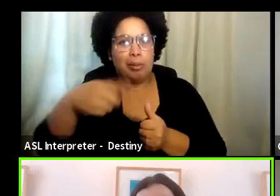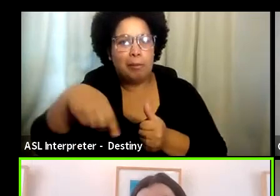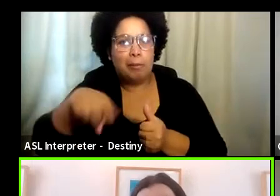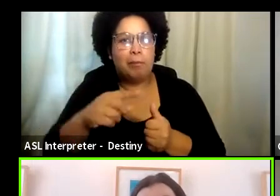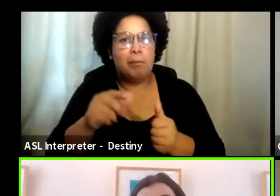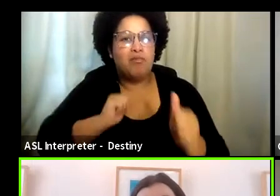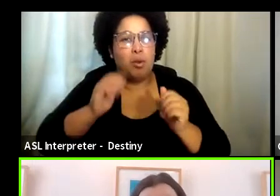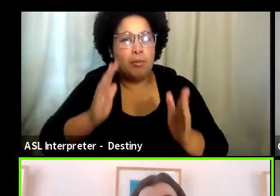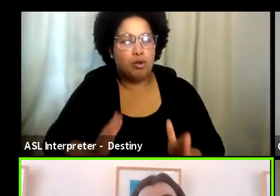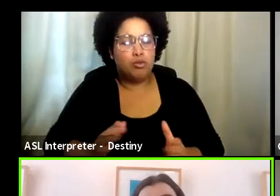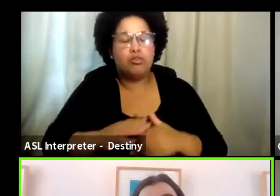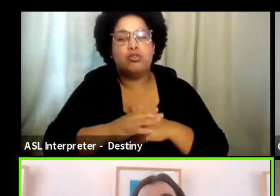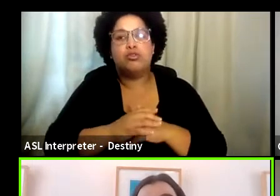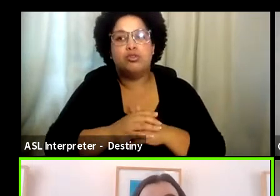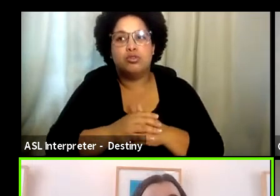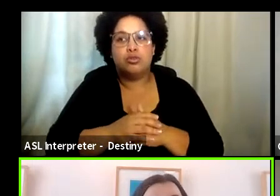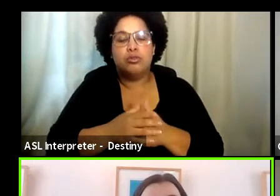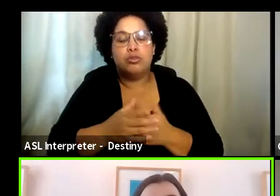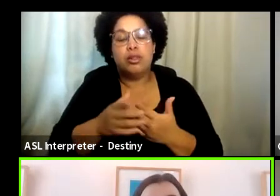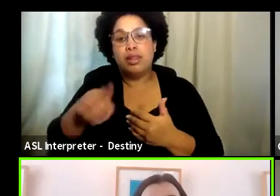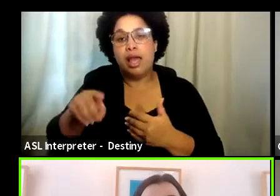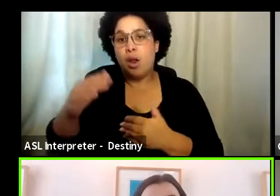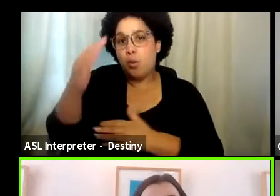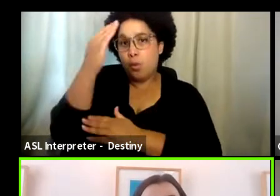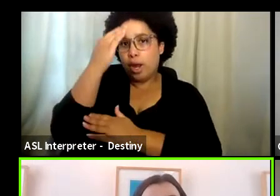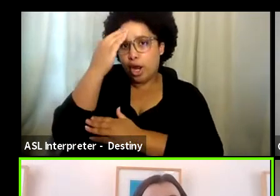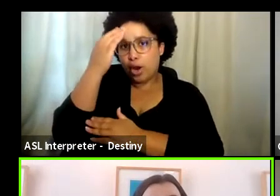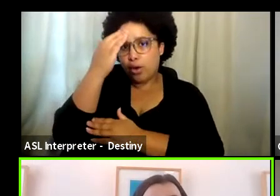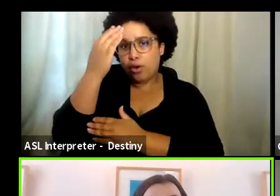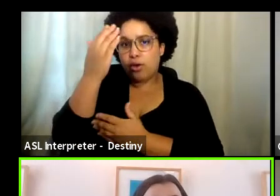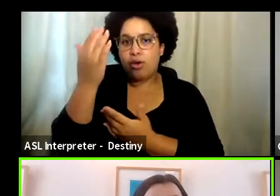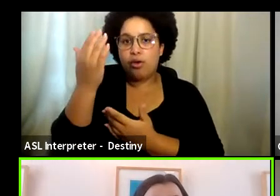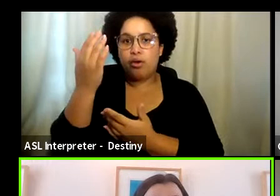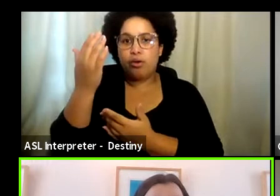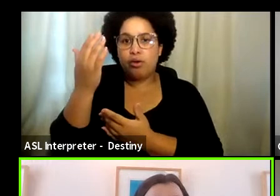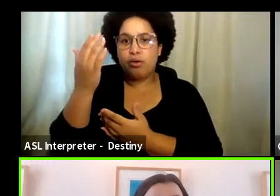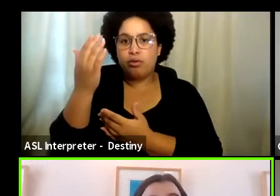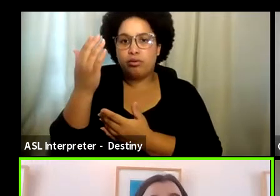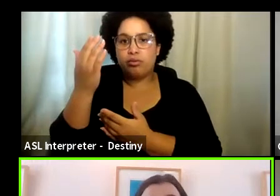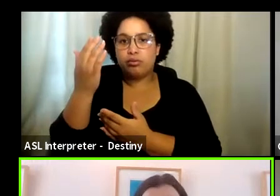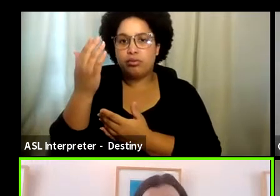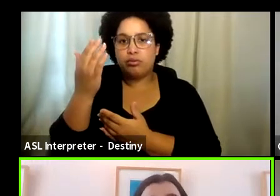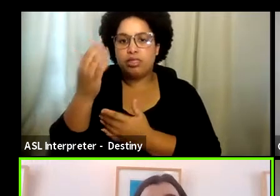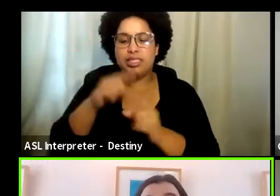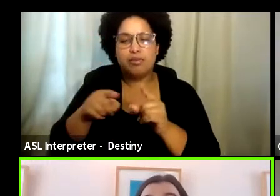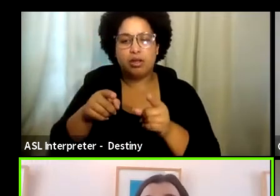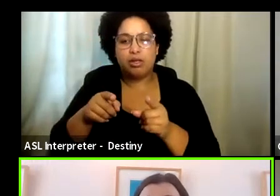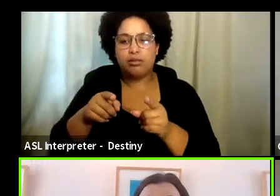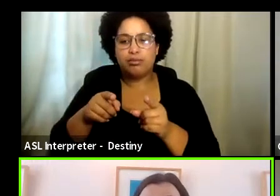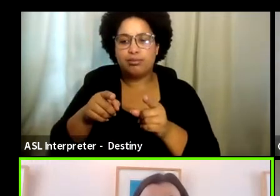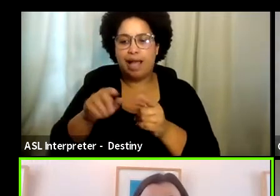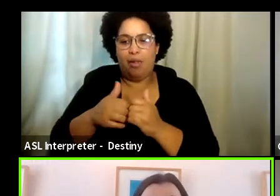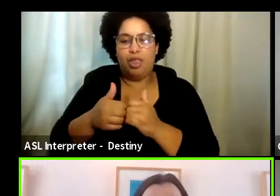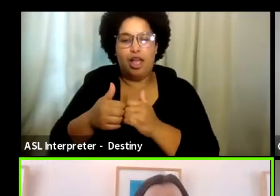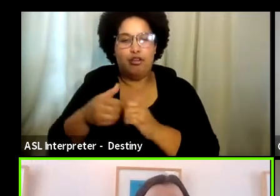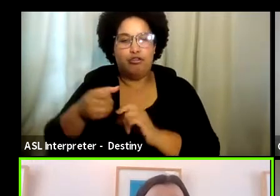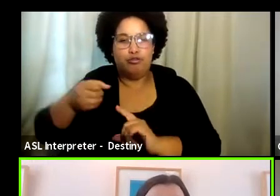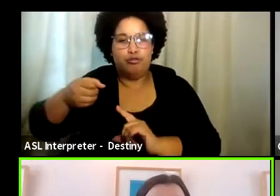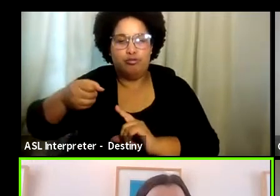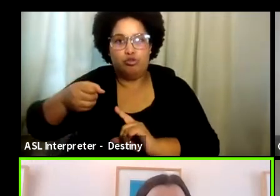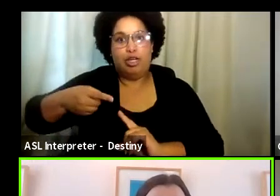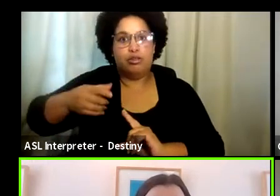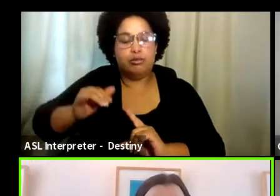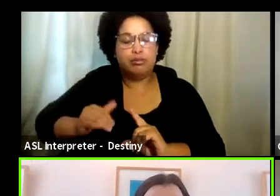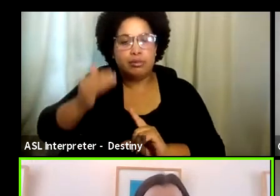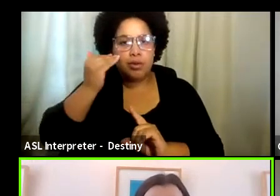performers know they're very aware of, um, you know, ways in which their trauma may be brought up. They may